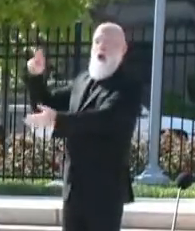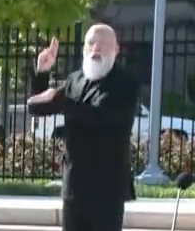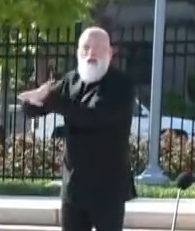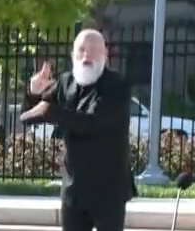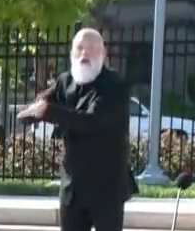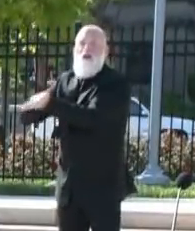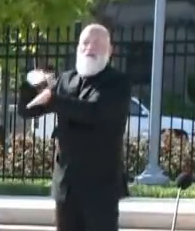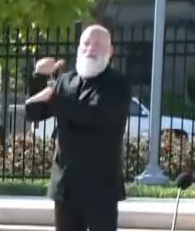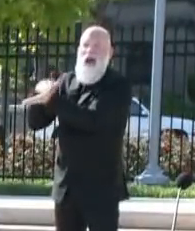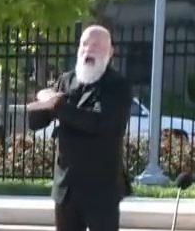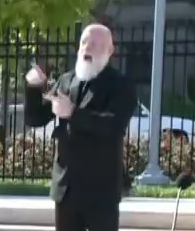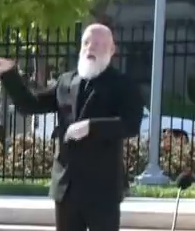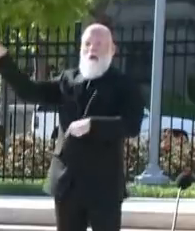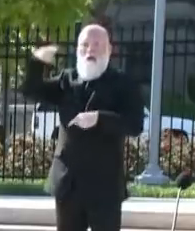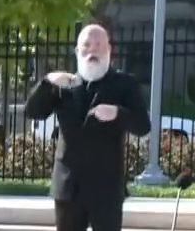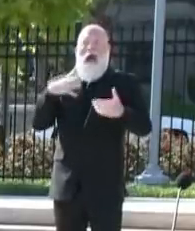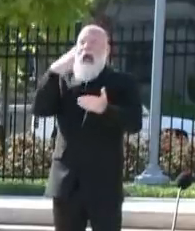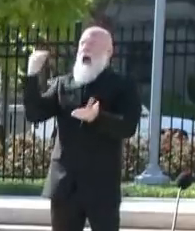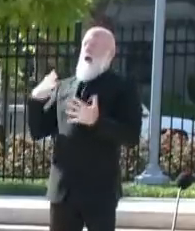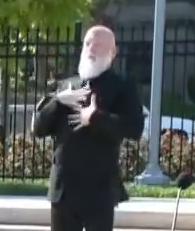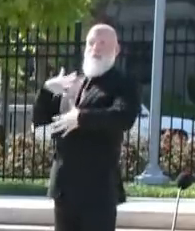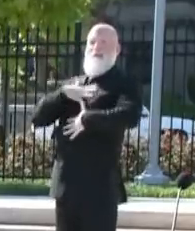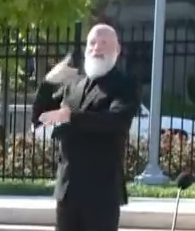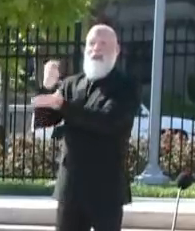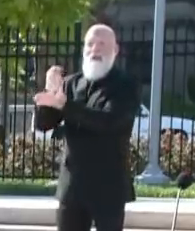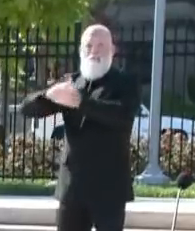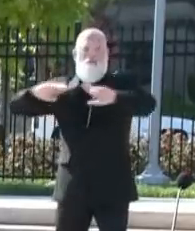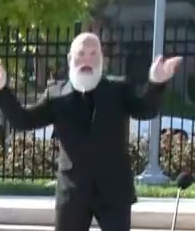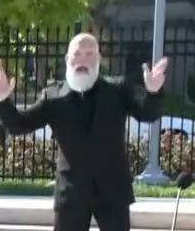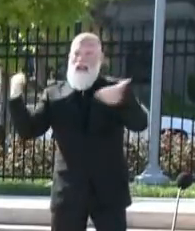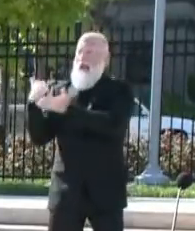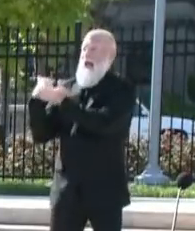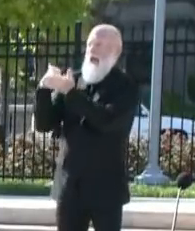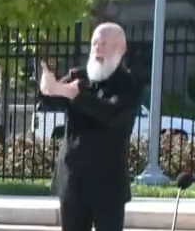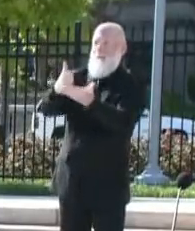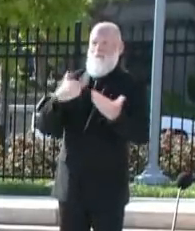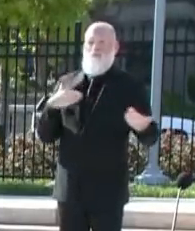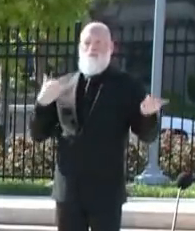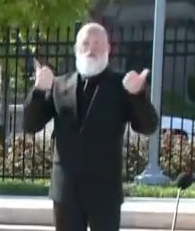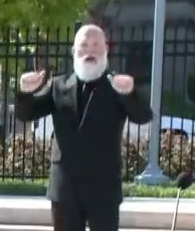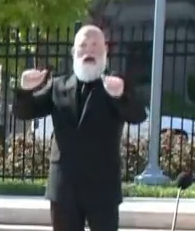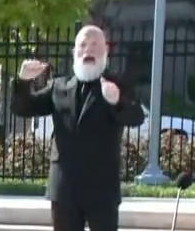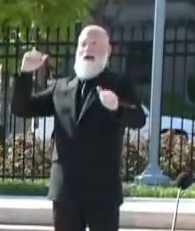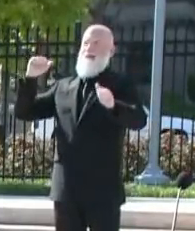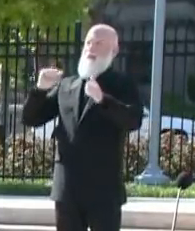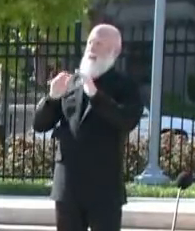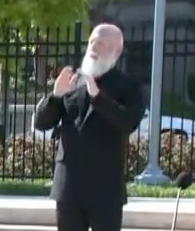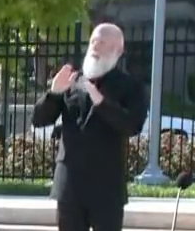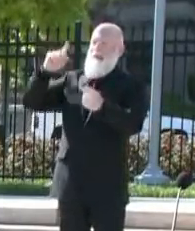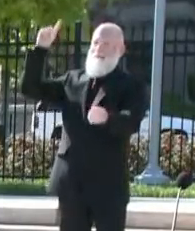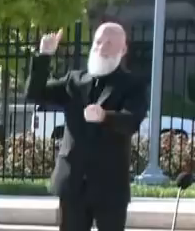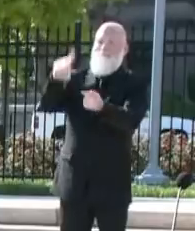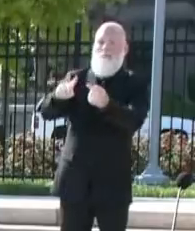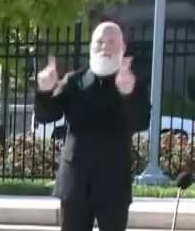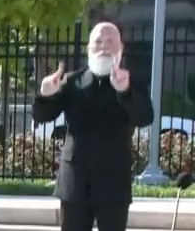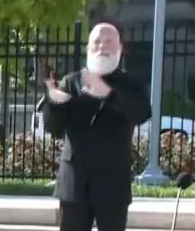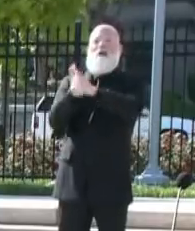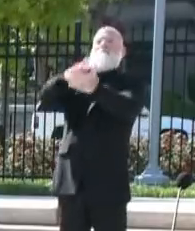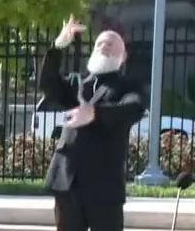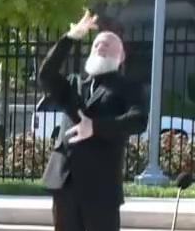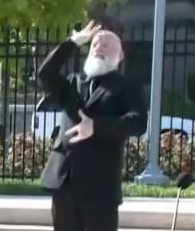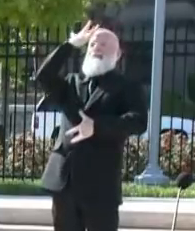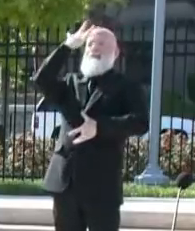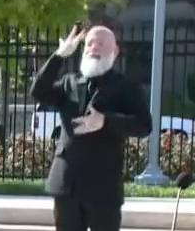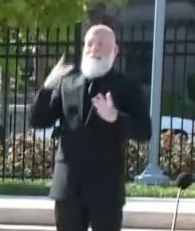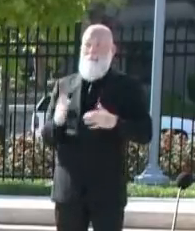that we know is coming. This action will ensure uniformity across jurisdictions for Georgia sheltering in place